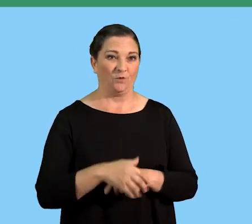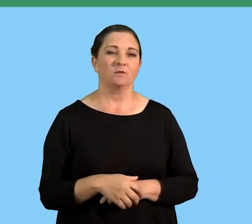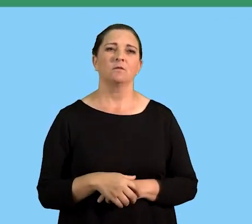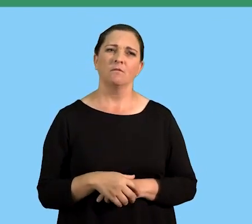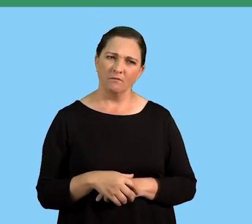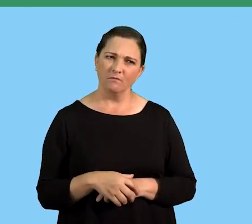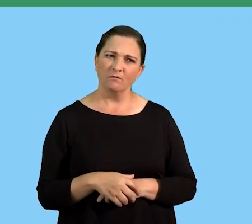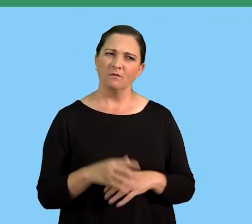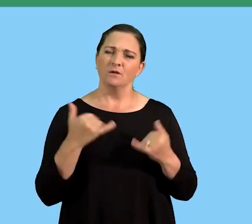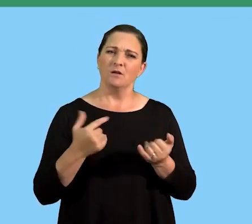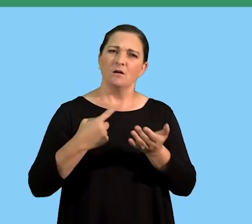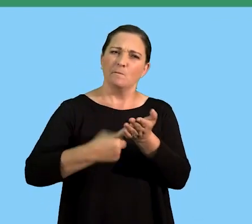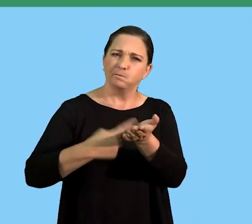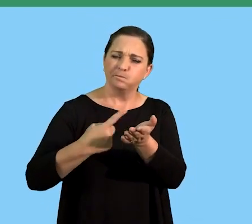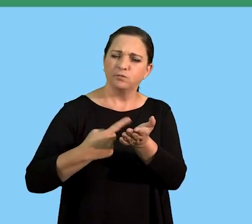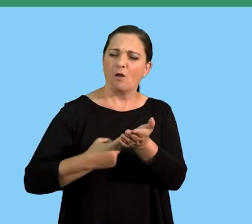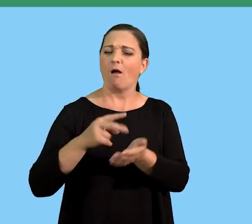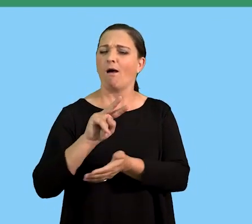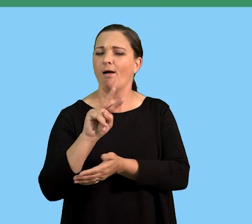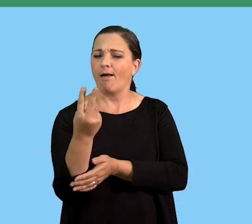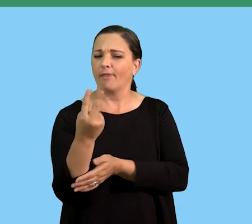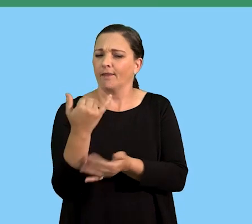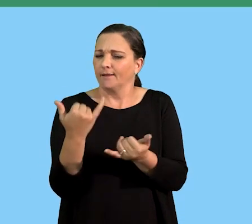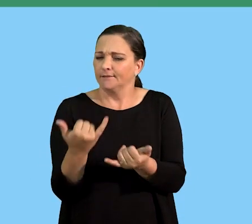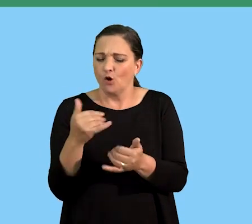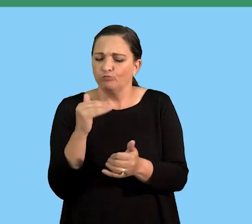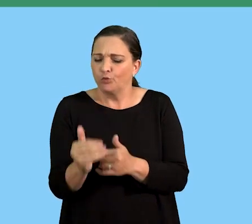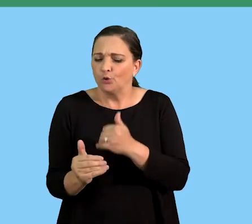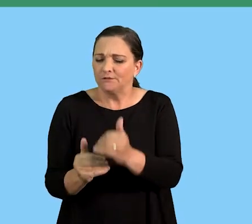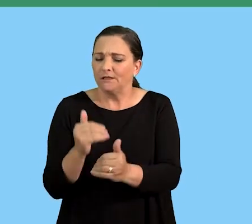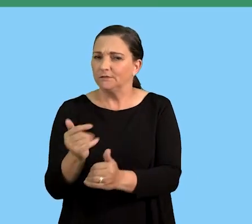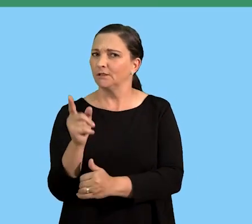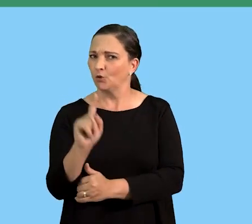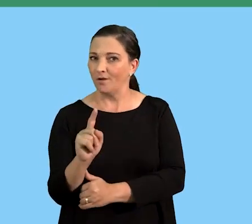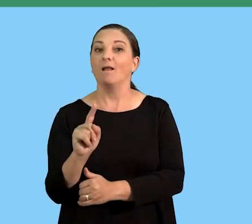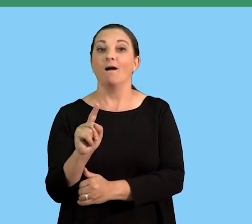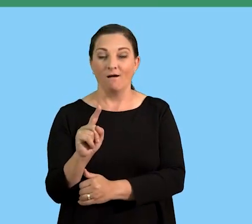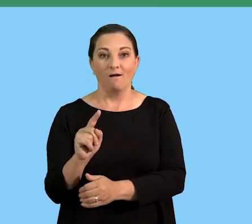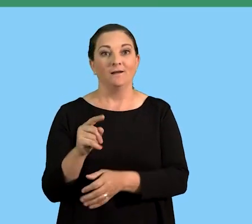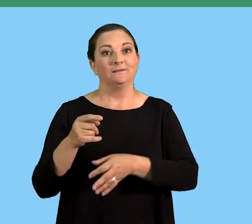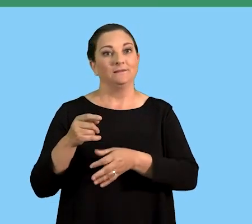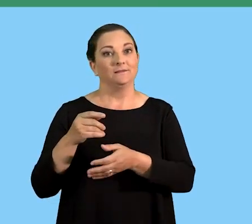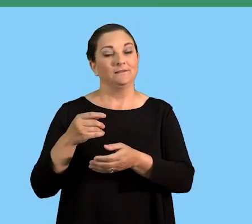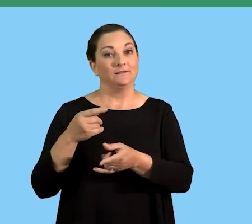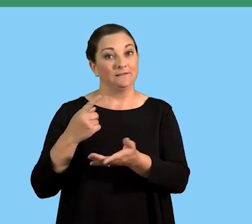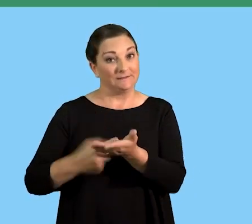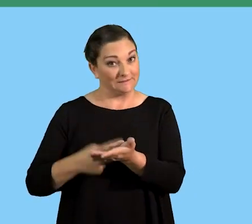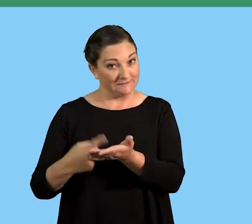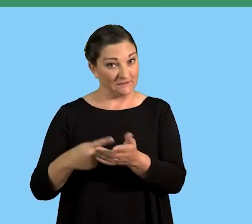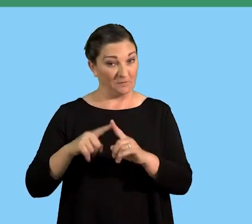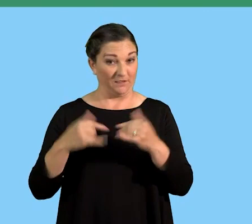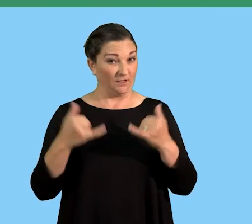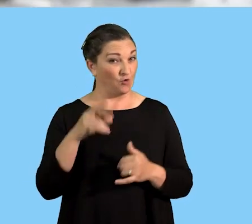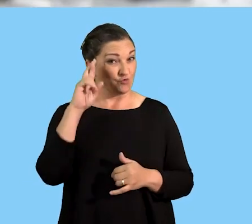discuss other aspects of the recruitment procedure. Now, remember grade 11, I